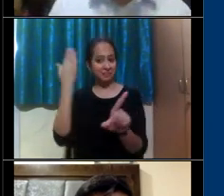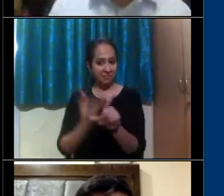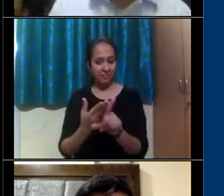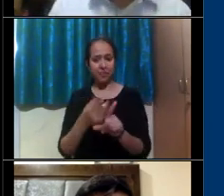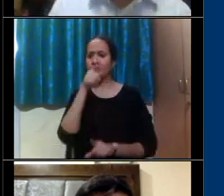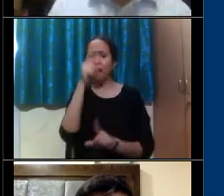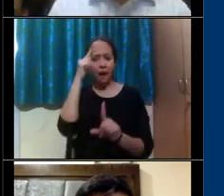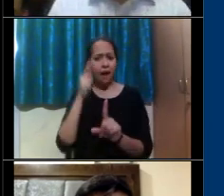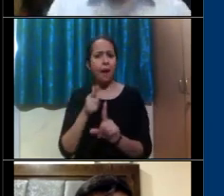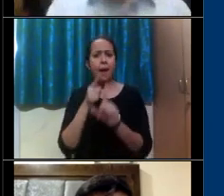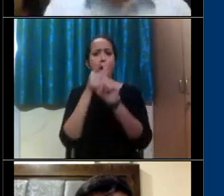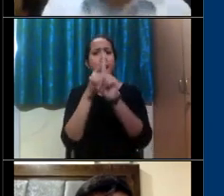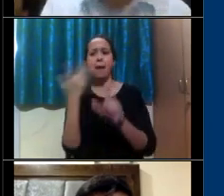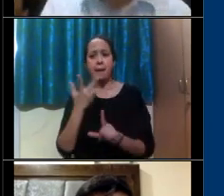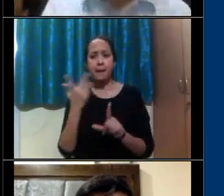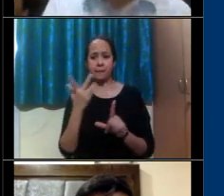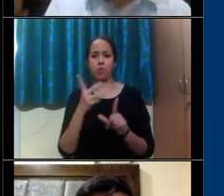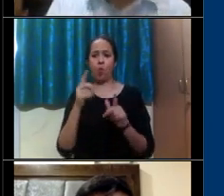for all.